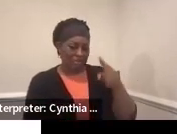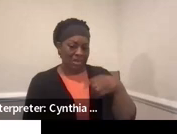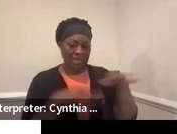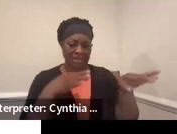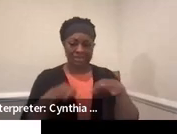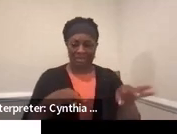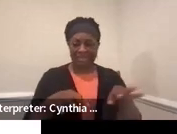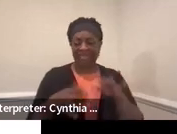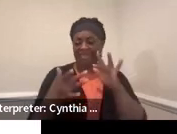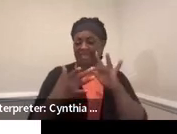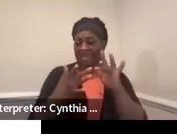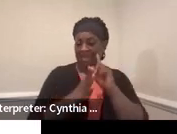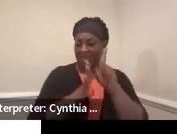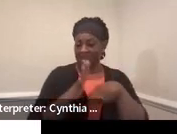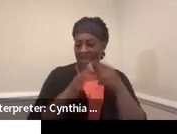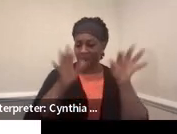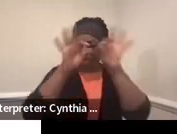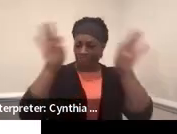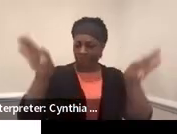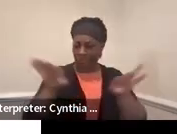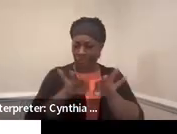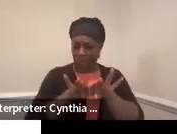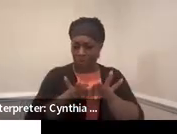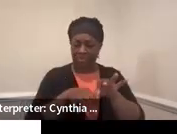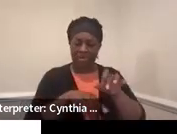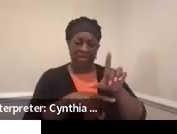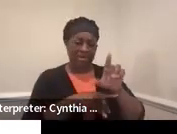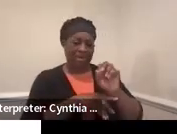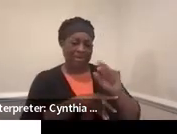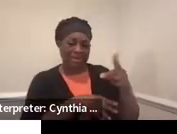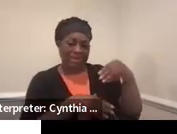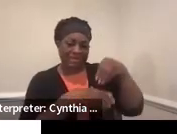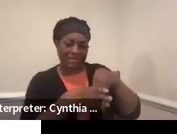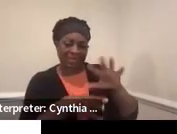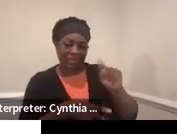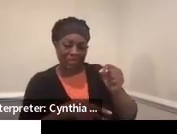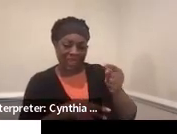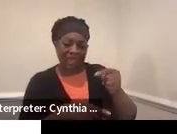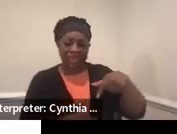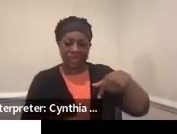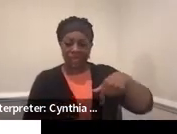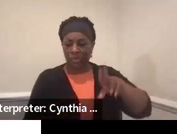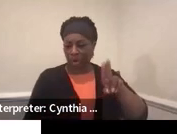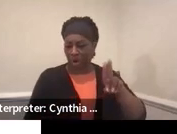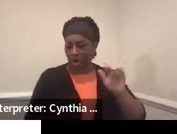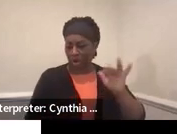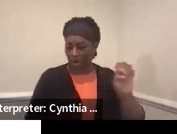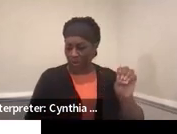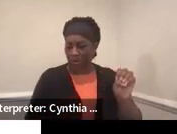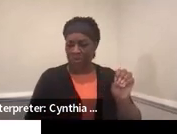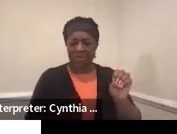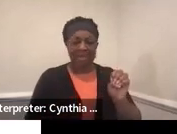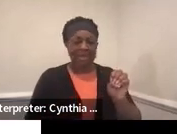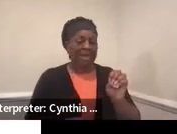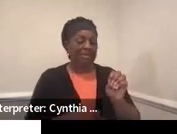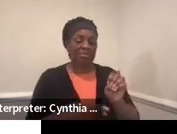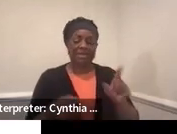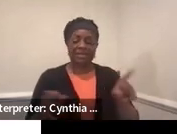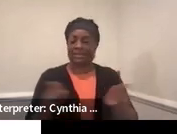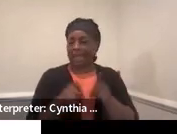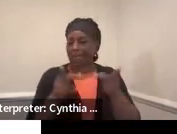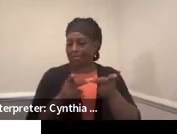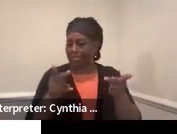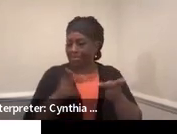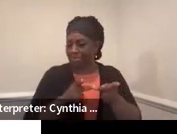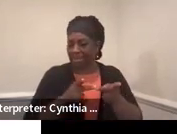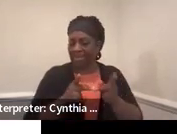form, and the link is in the chat. Or you can use your mobile device and do the QR code. It takes you to the same place. So we just have a